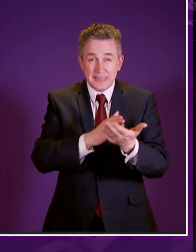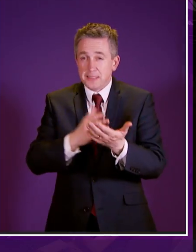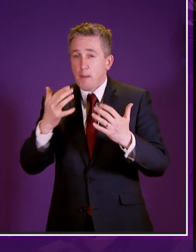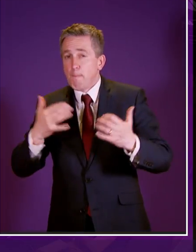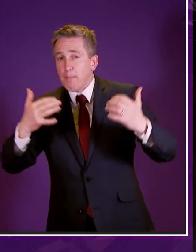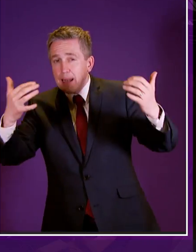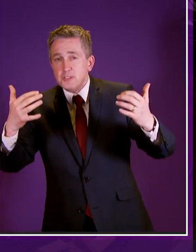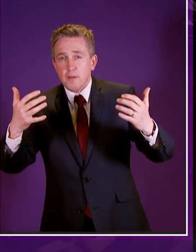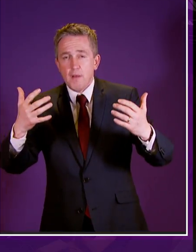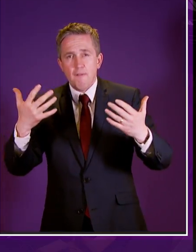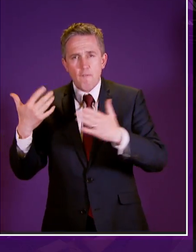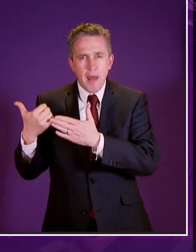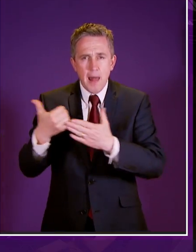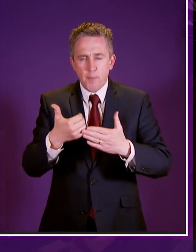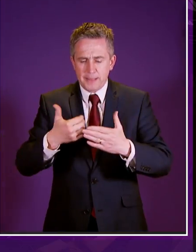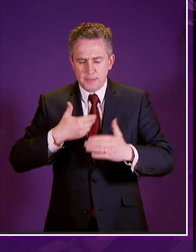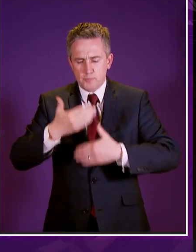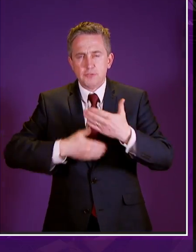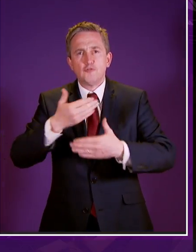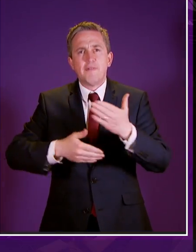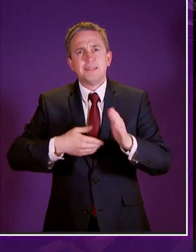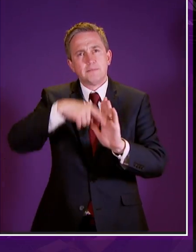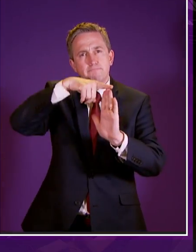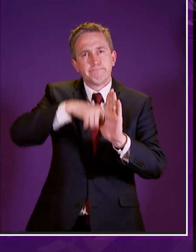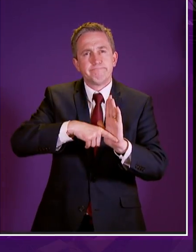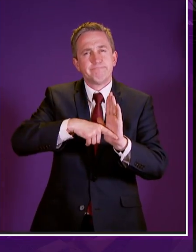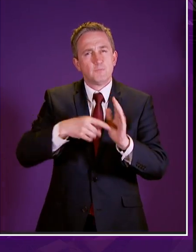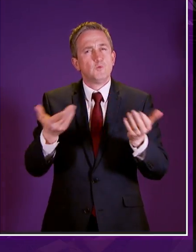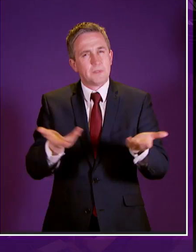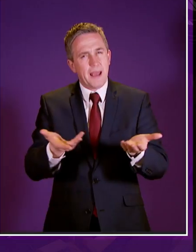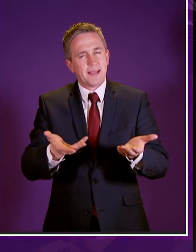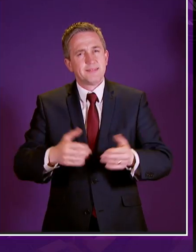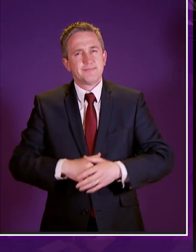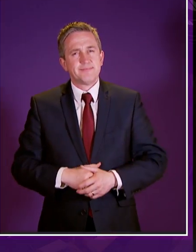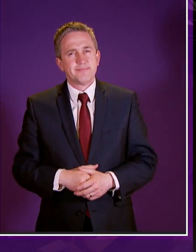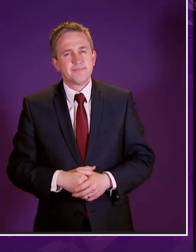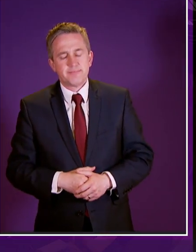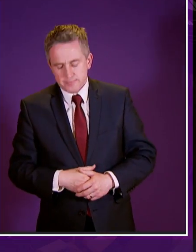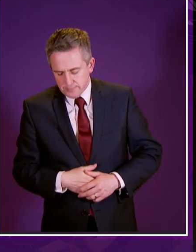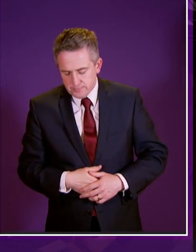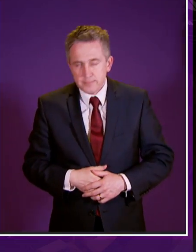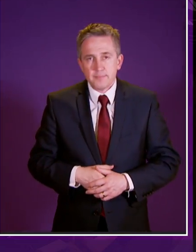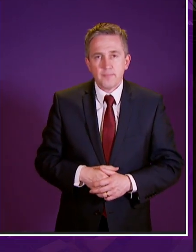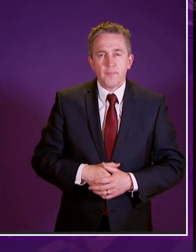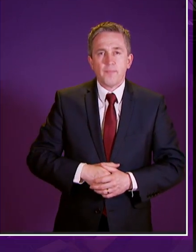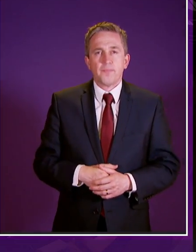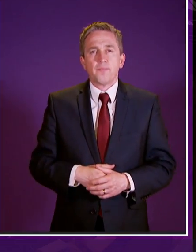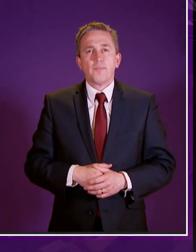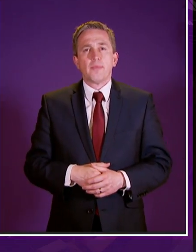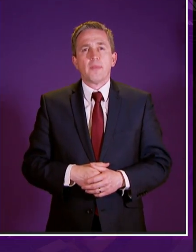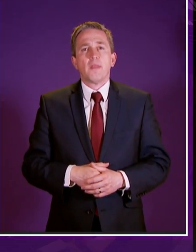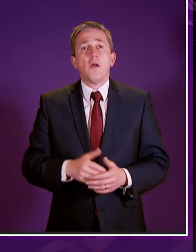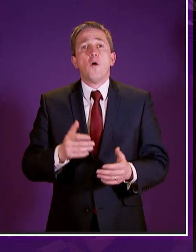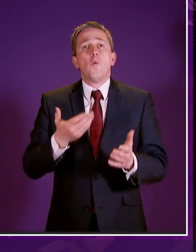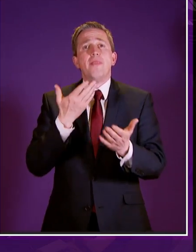for getting this important piece of legislation to where it is today and i think it's fair to say that when it was